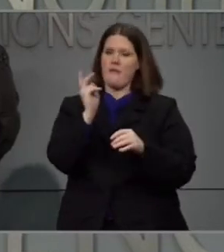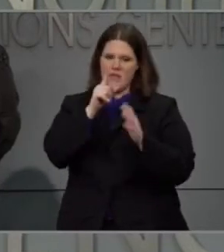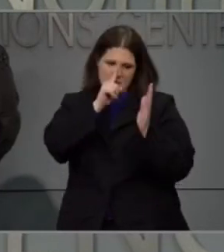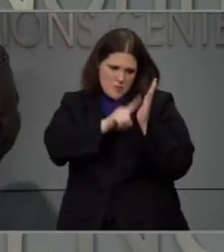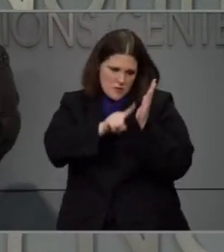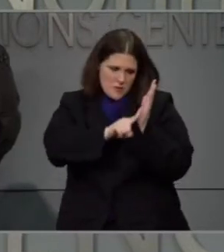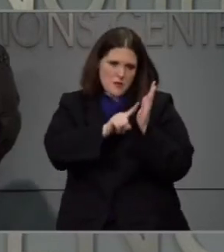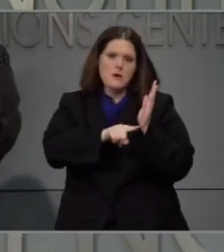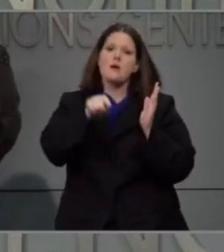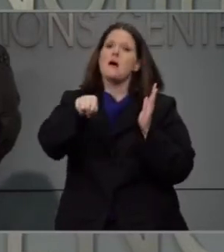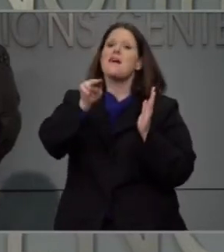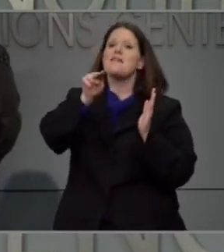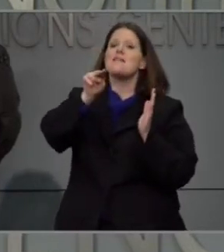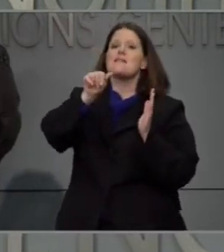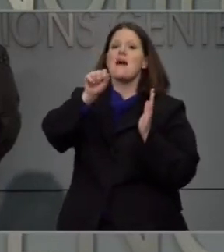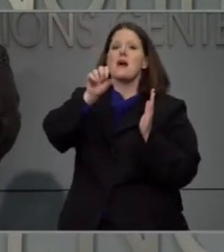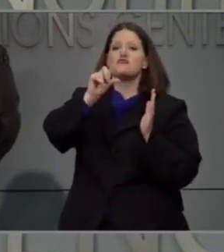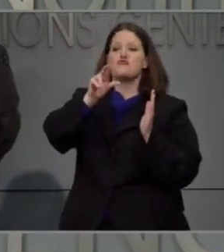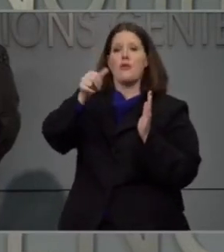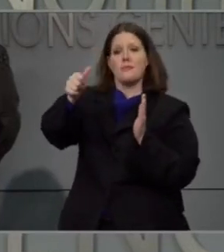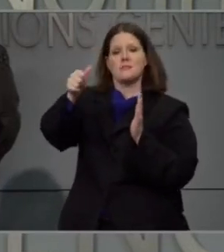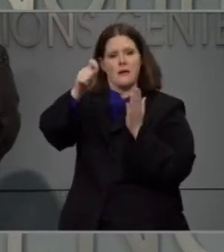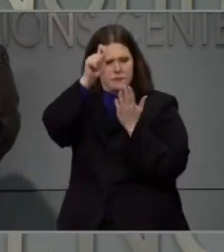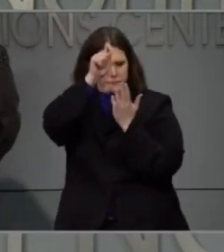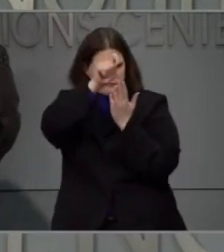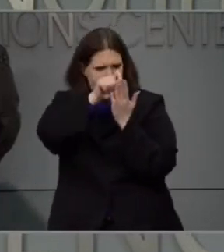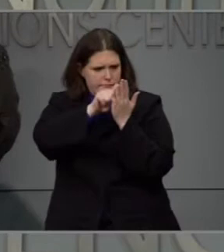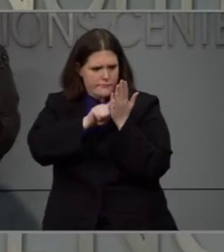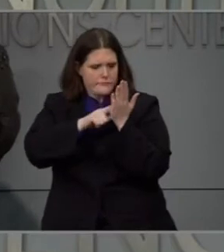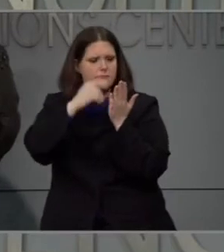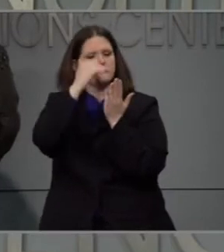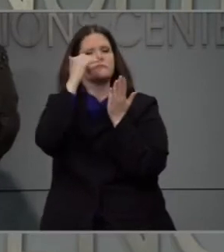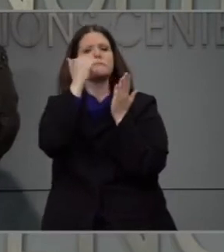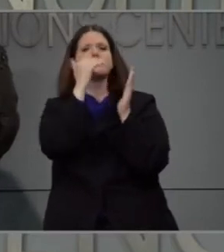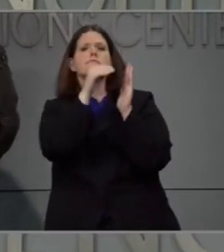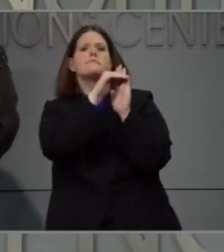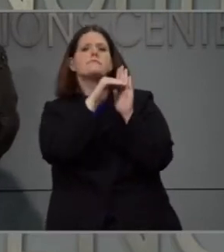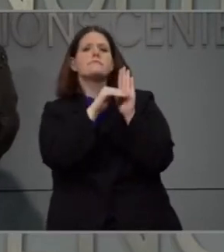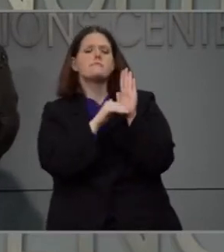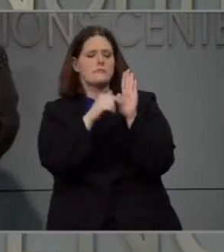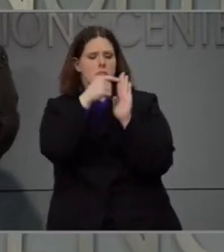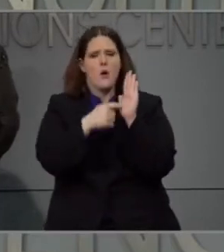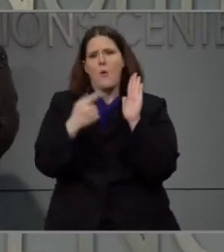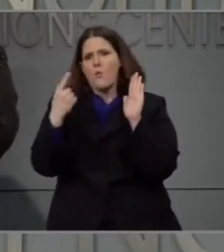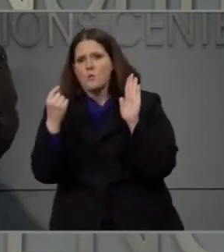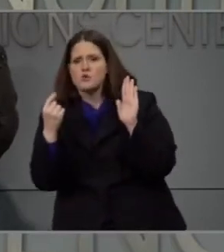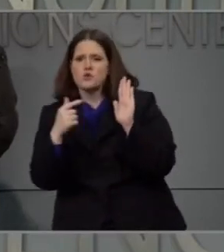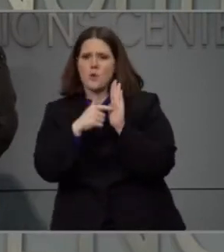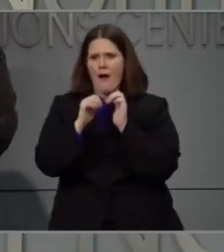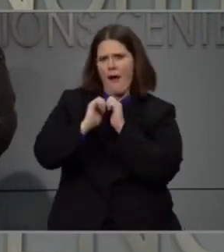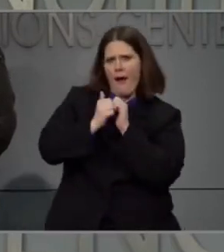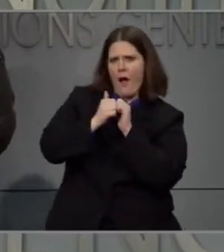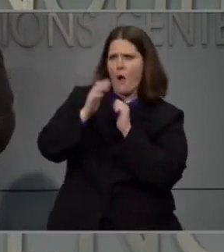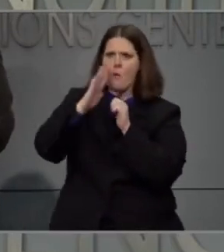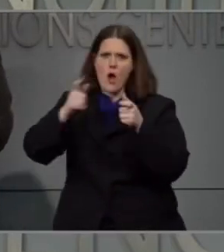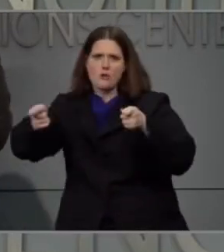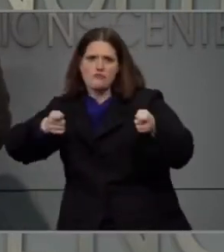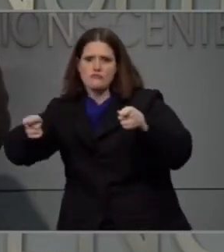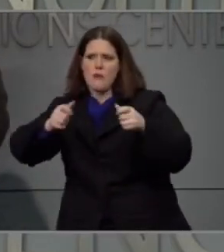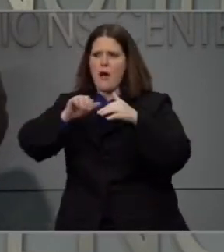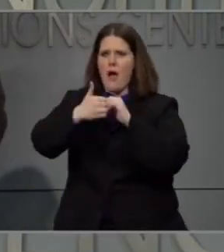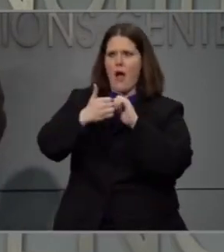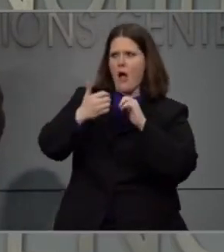NASCAR regarding the Coca-Cola 600 and how it would be run at the Charlotte Motor Speedway